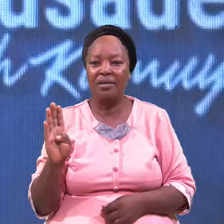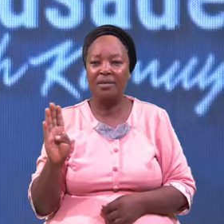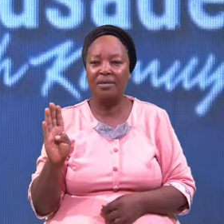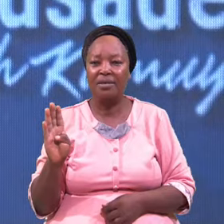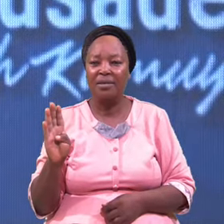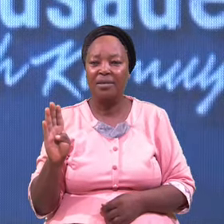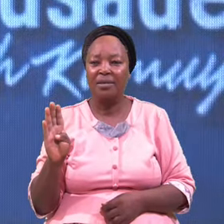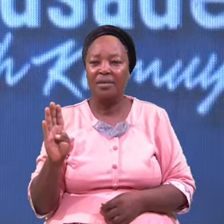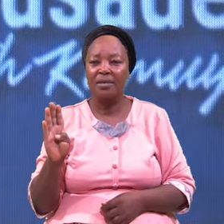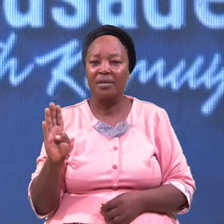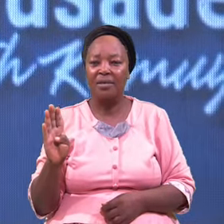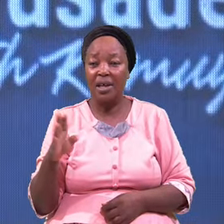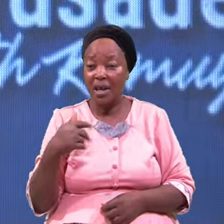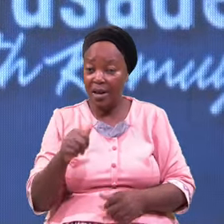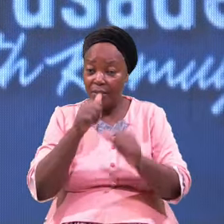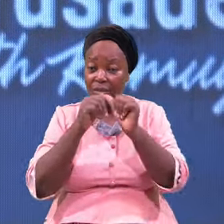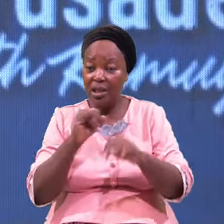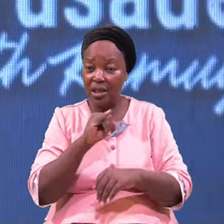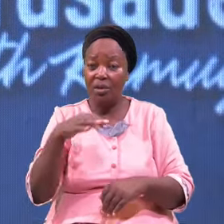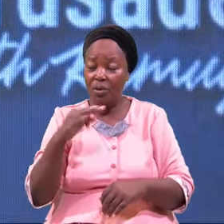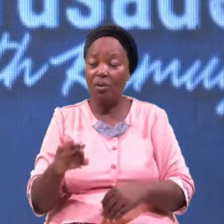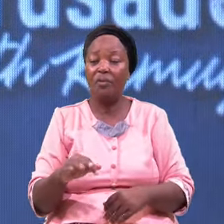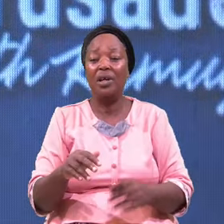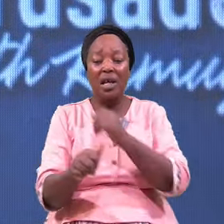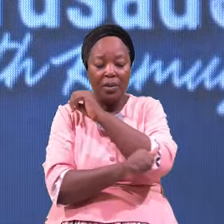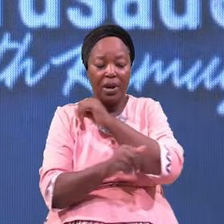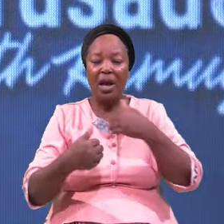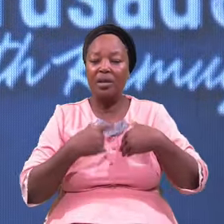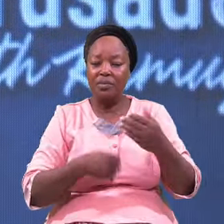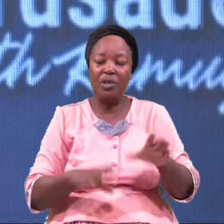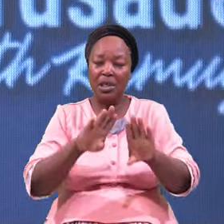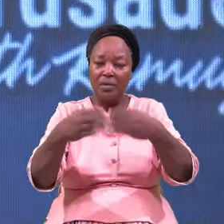The Blessing Of Abraham Had Be Restored Unto Him